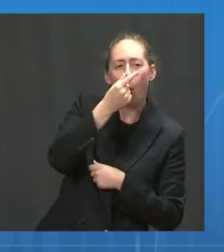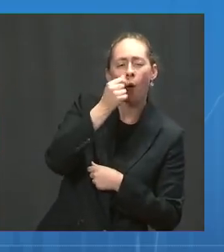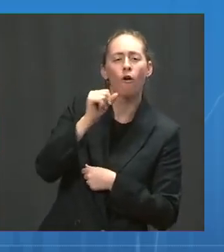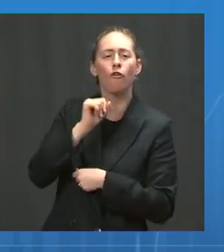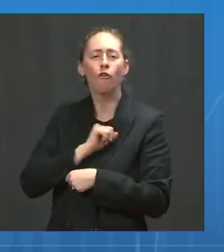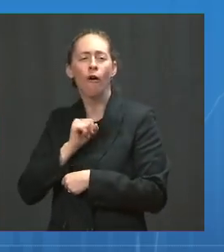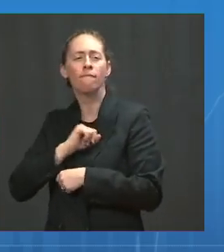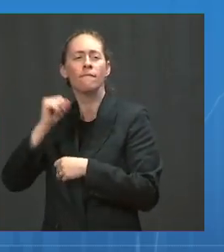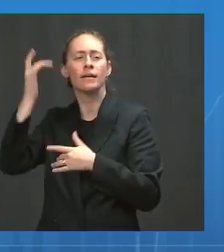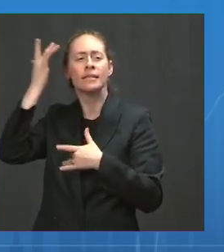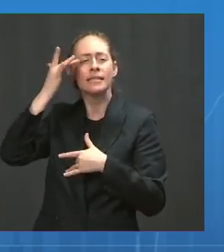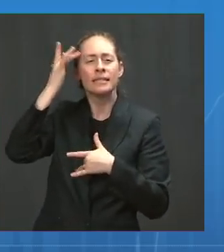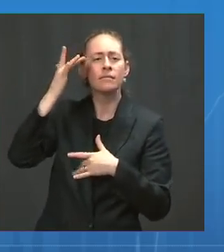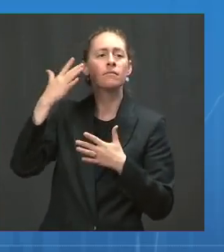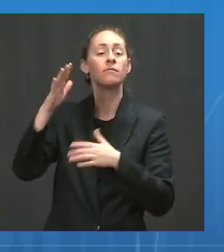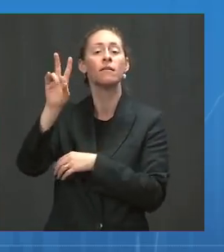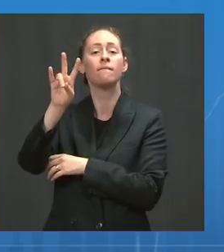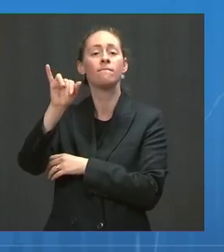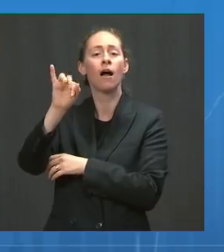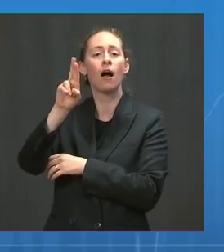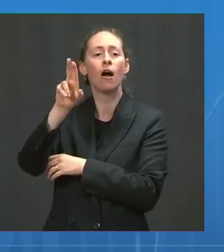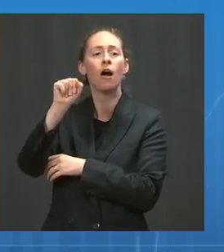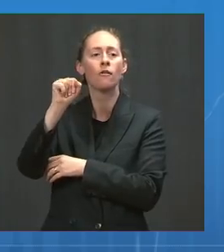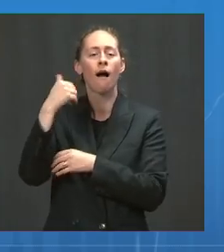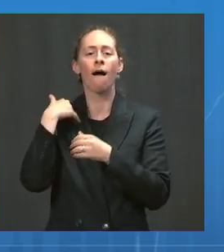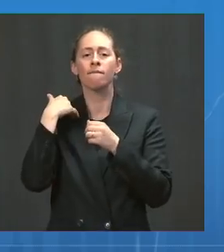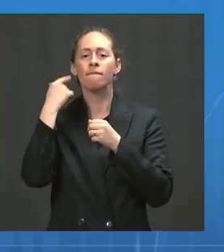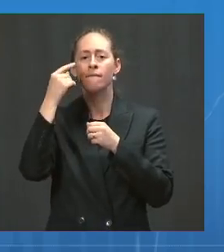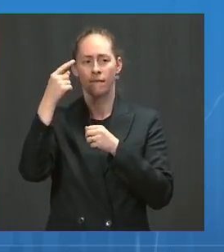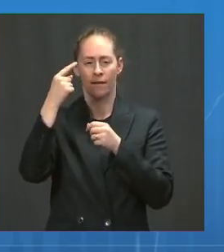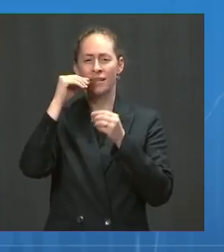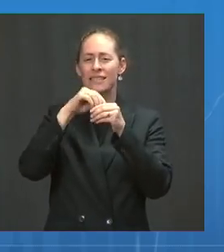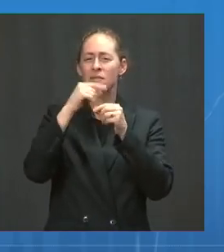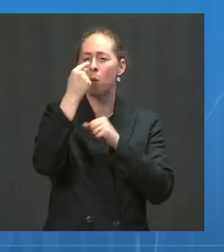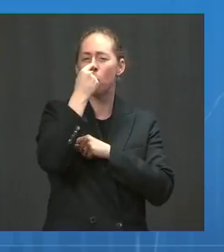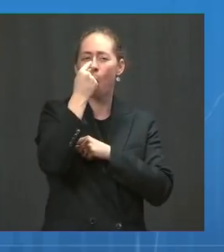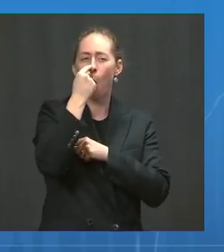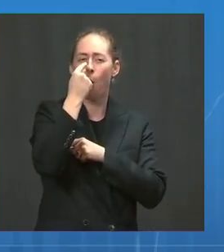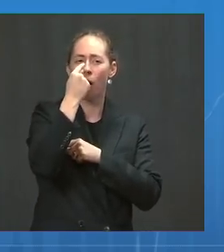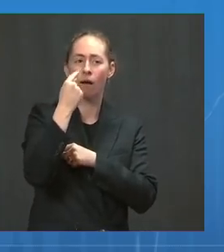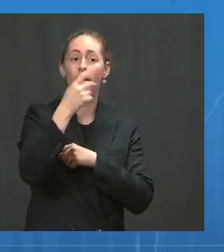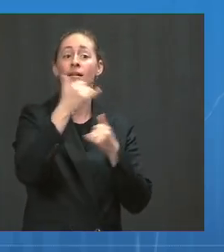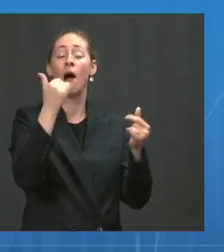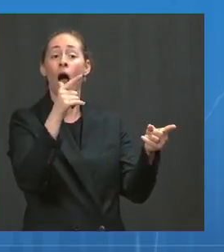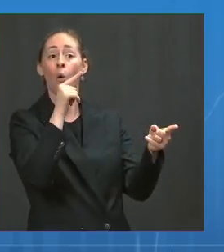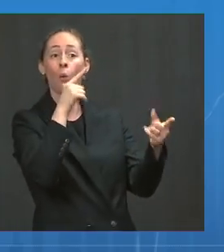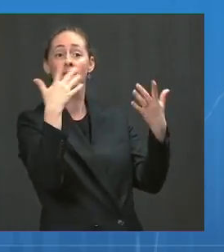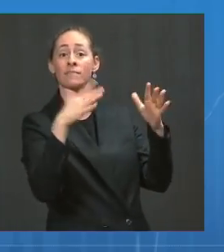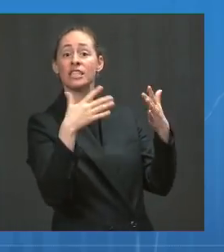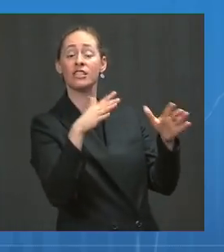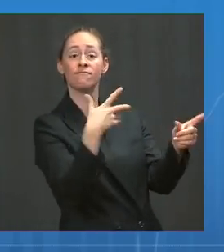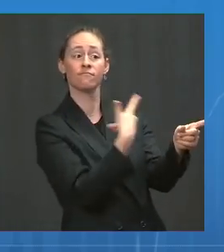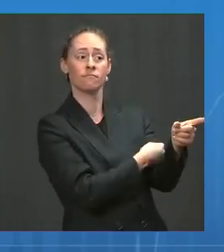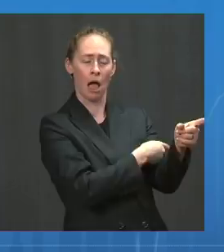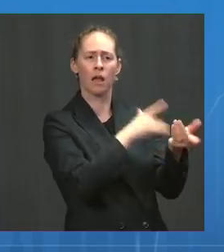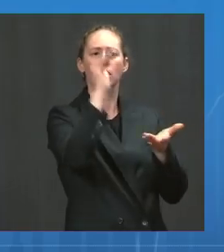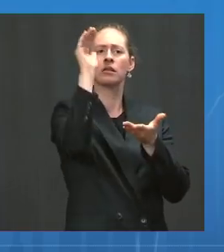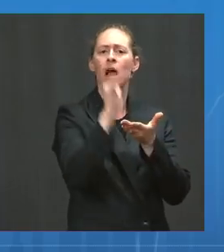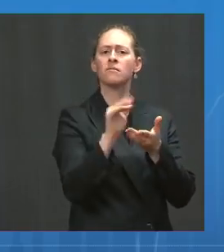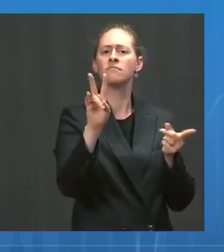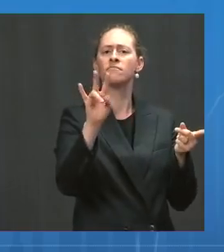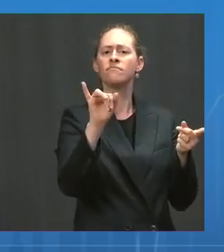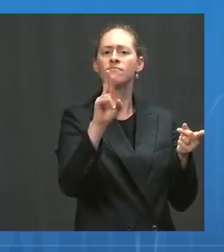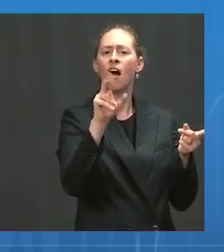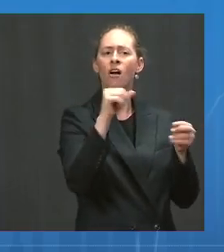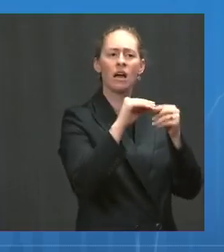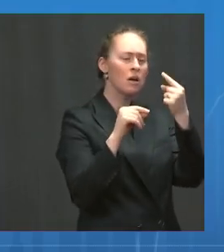of the vaccinated person is considerably less than the virus in the nasopharynx of